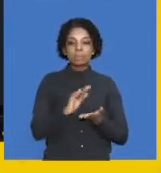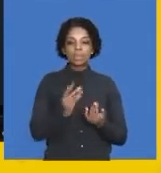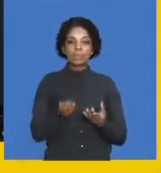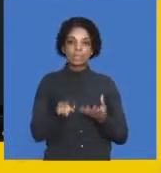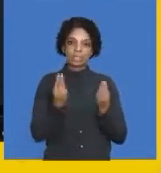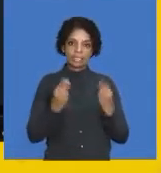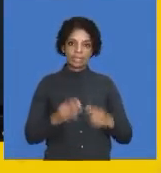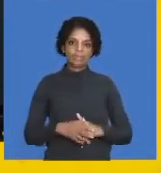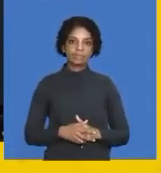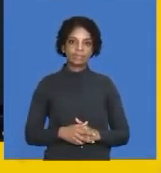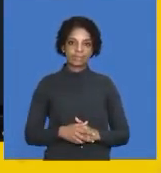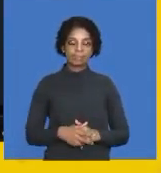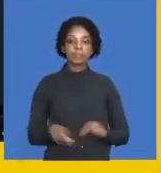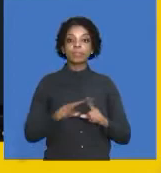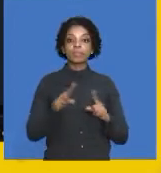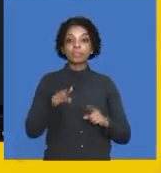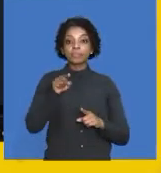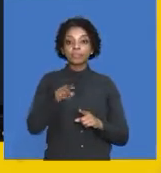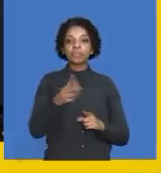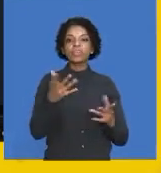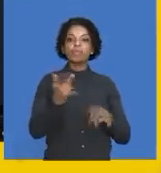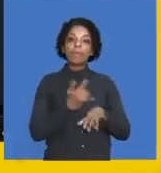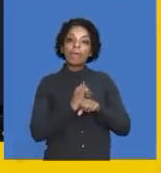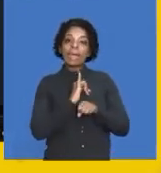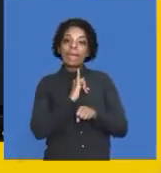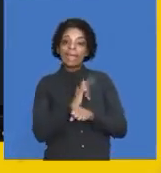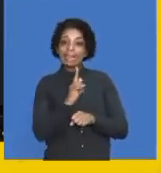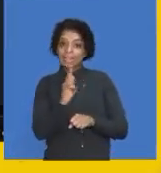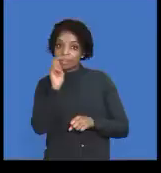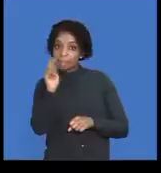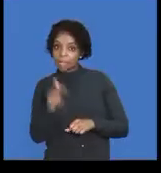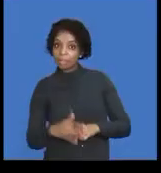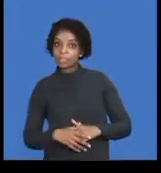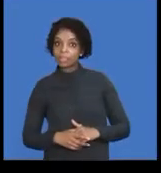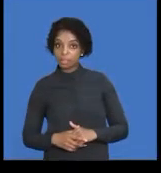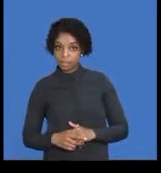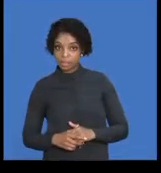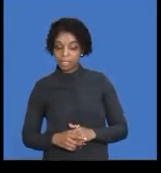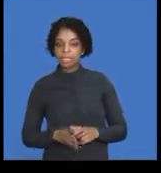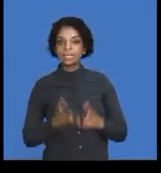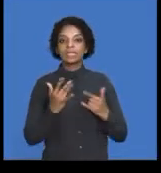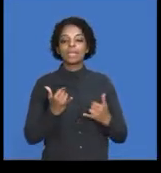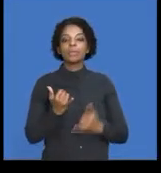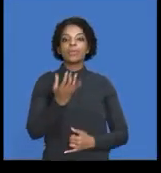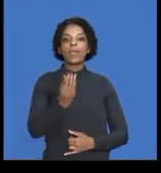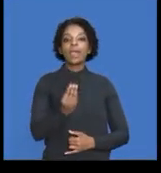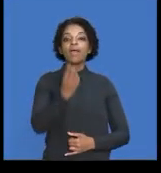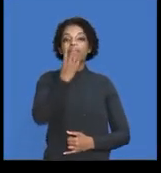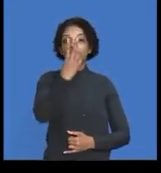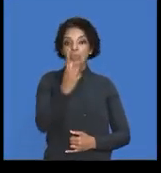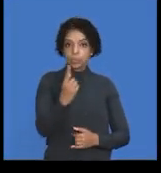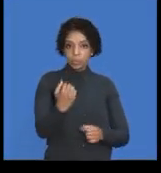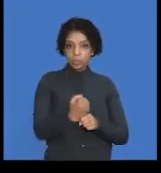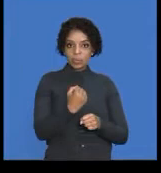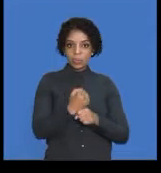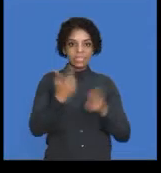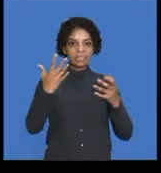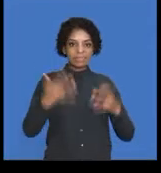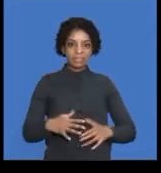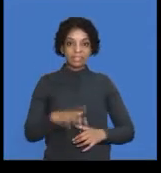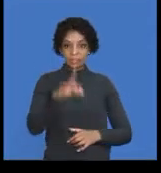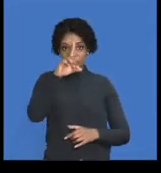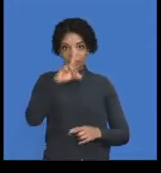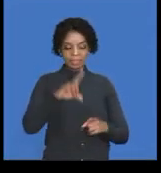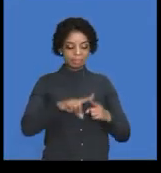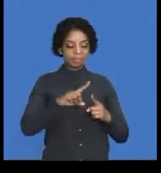Remember, we're claiming a discount for early payment. And as a result of that, you now have two entries, namely